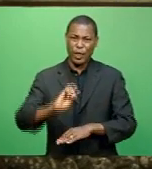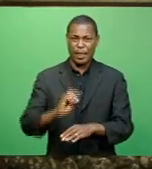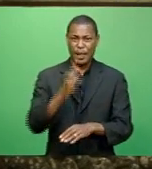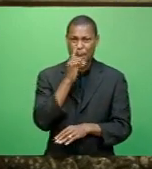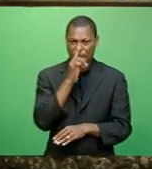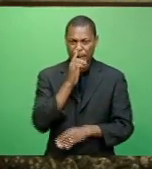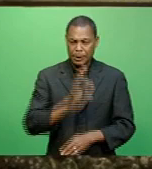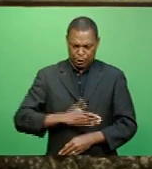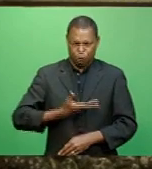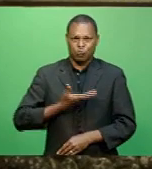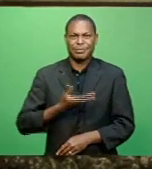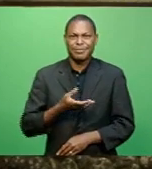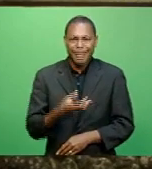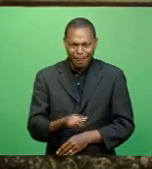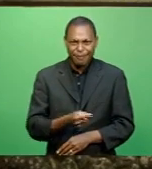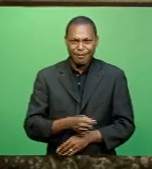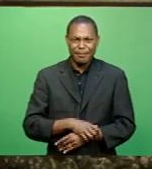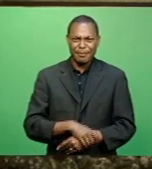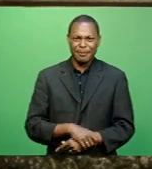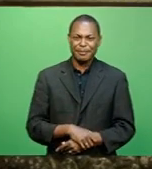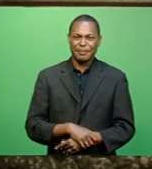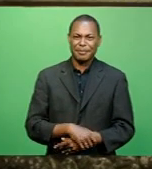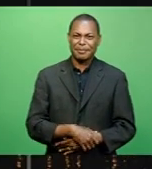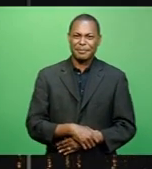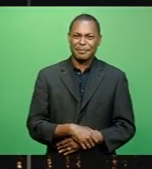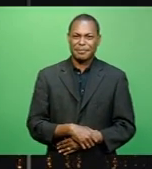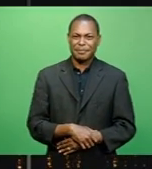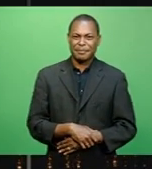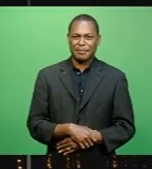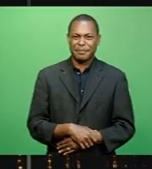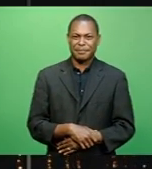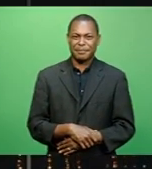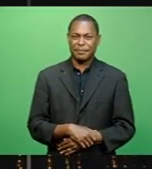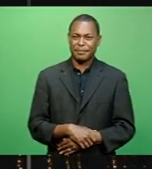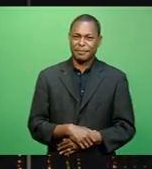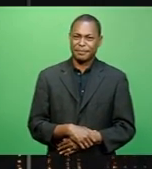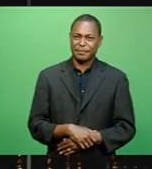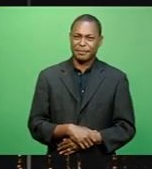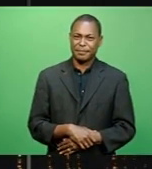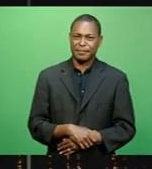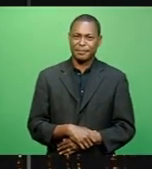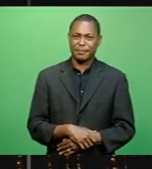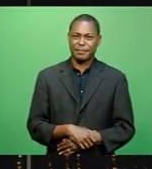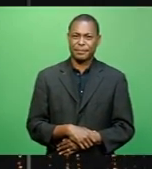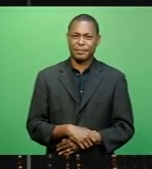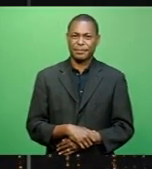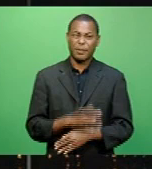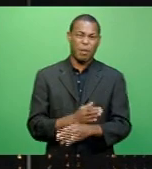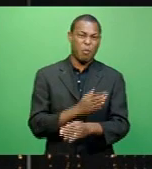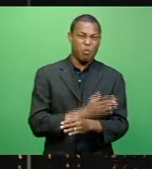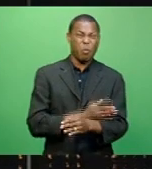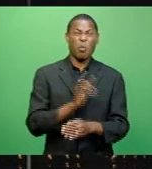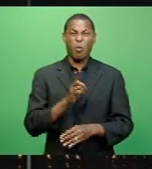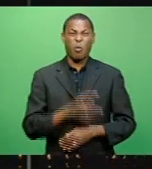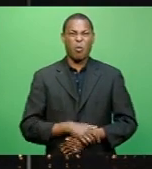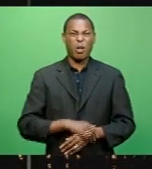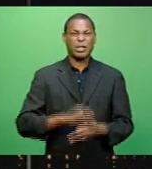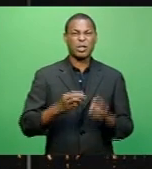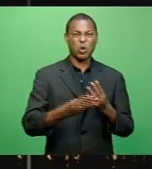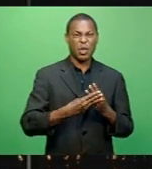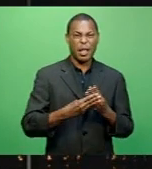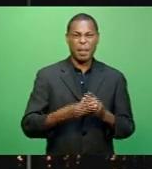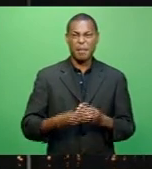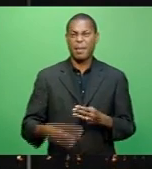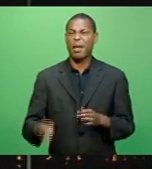interest in taking up the course. Edwin. Naka Apanisha, former SODELPA MP Ratu Isua Tikodha has been